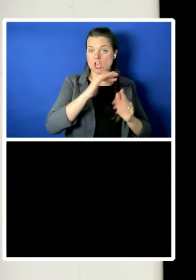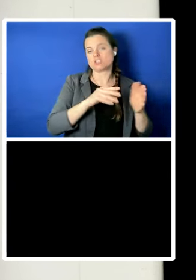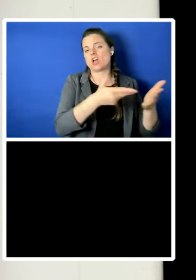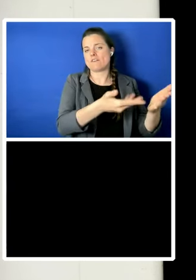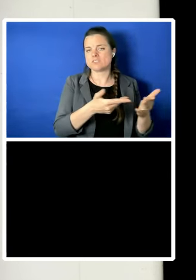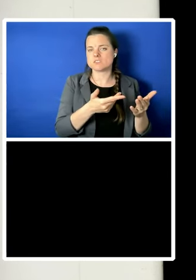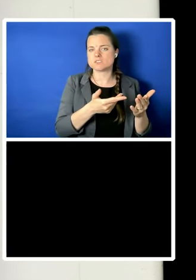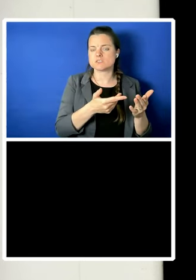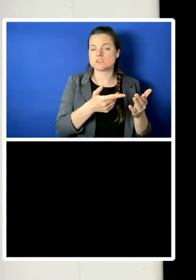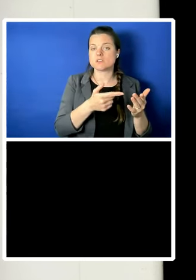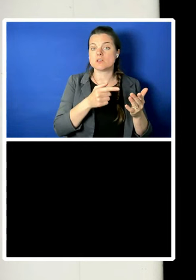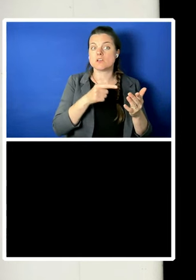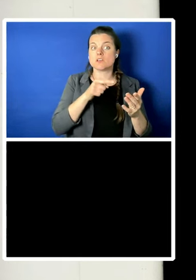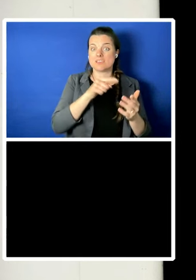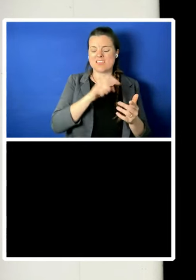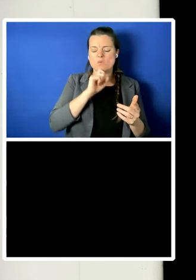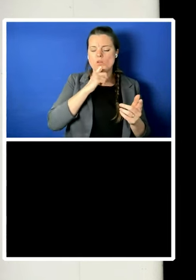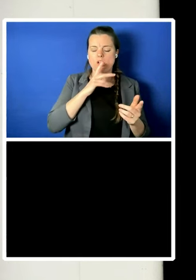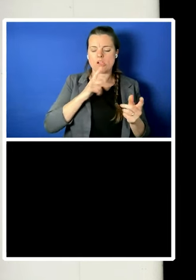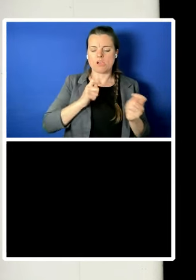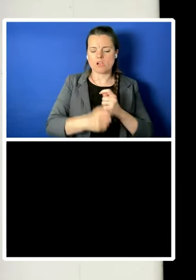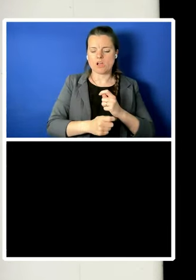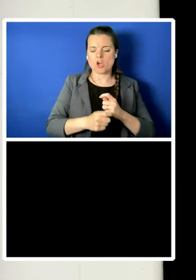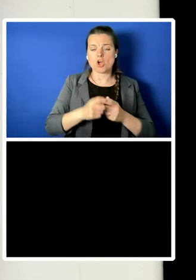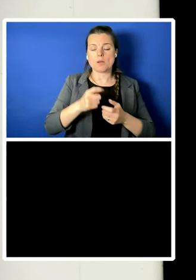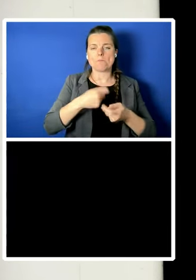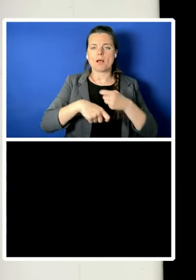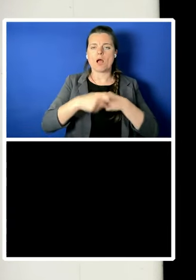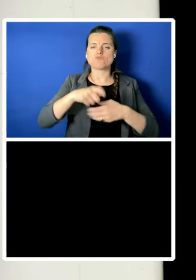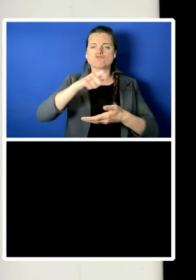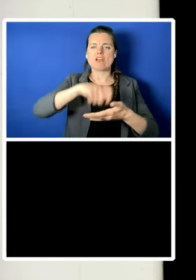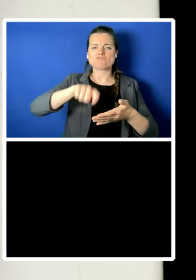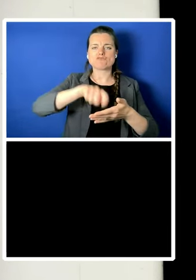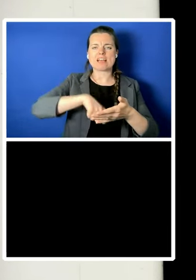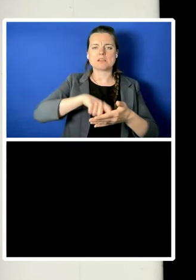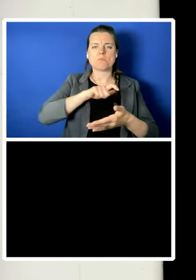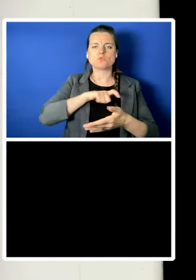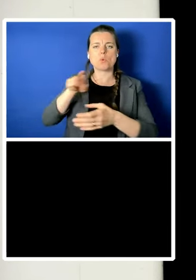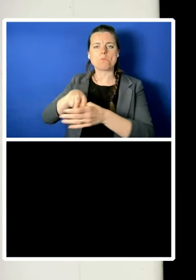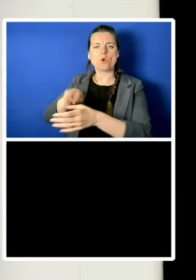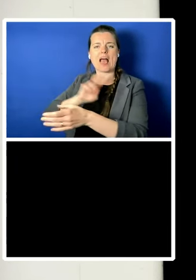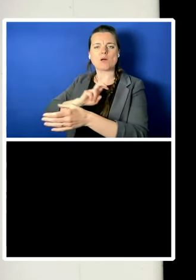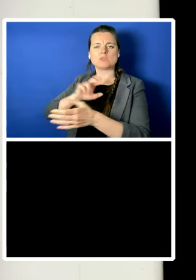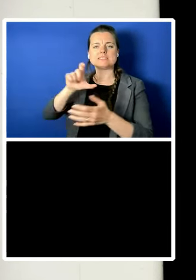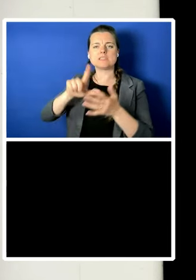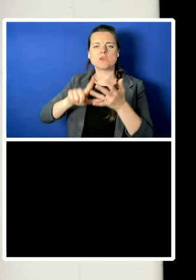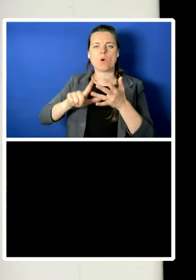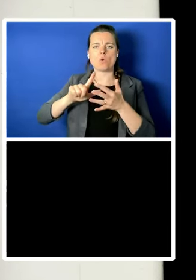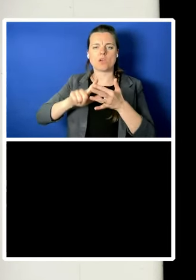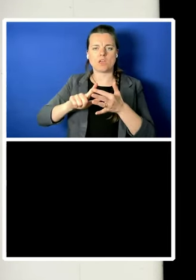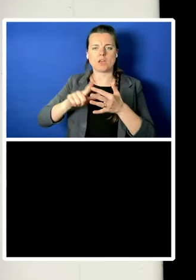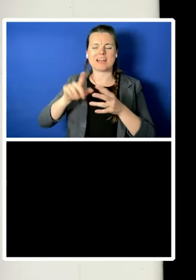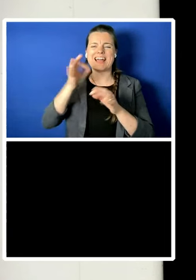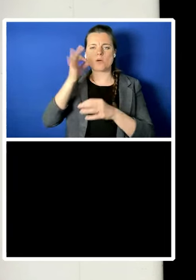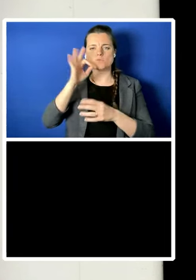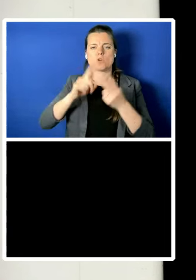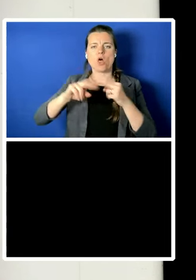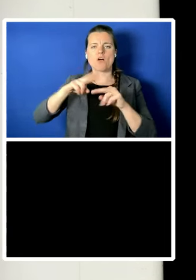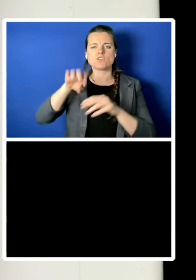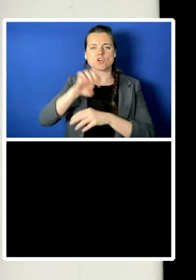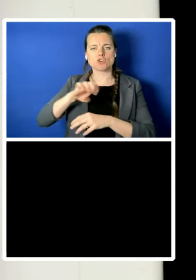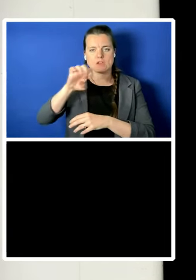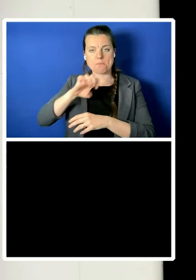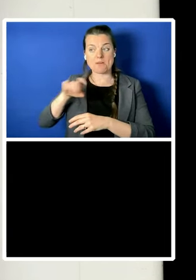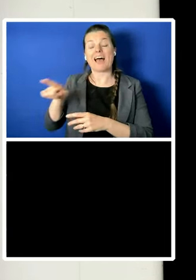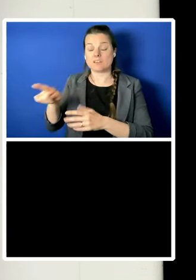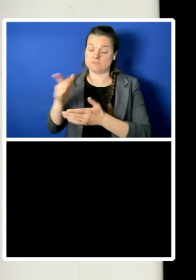a referendum on pulling out of the Council of Europe, Europe, of which the Strasbourg Court is part,